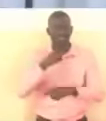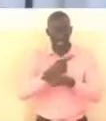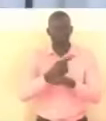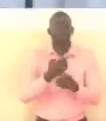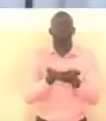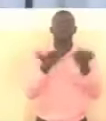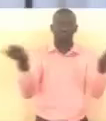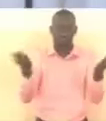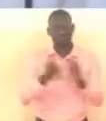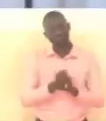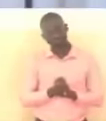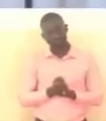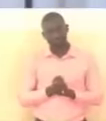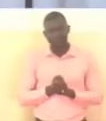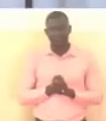delivery